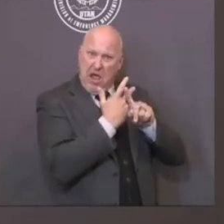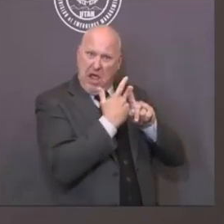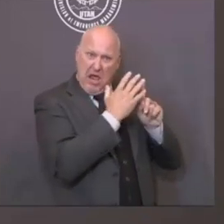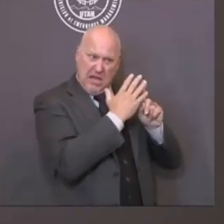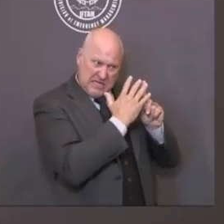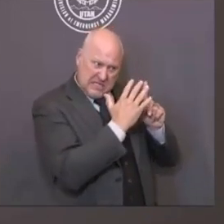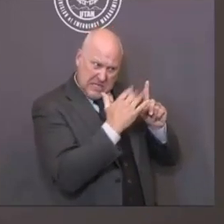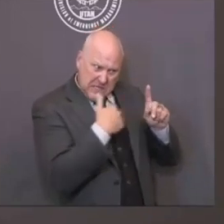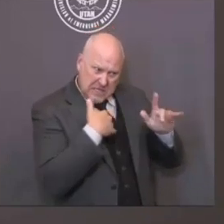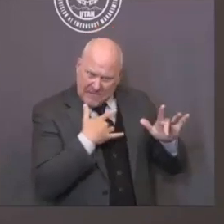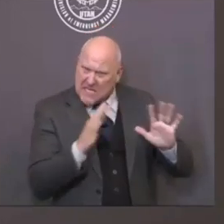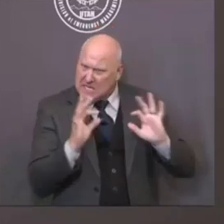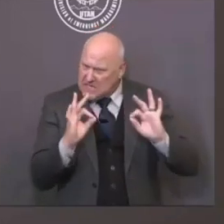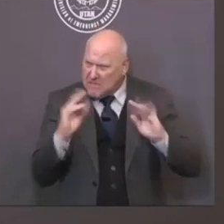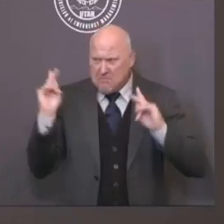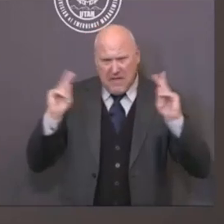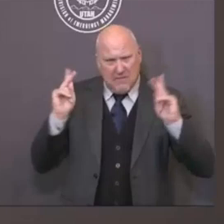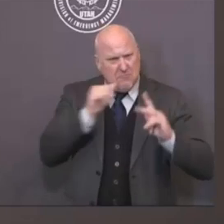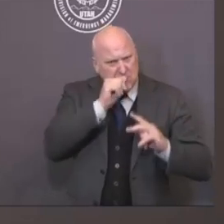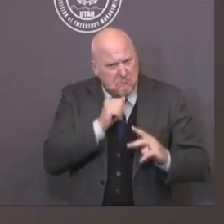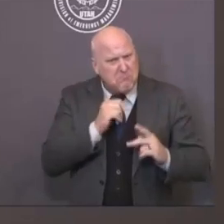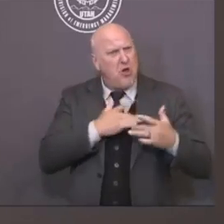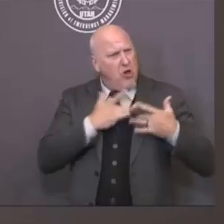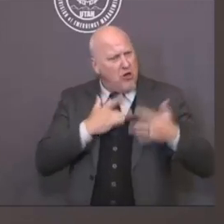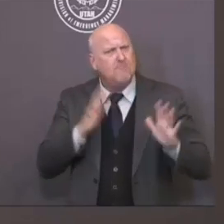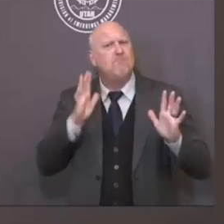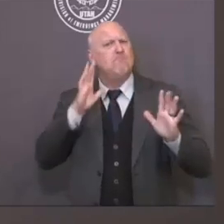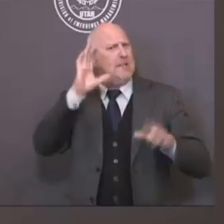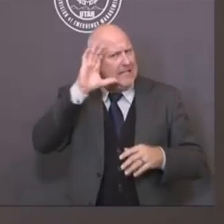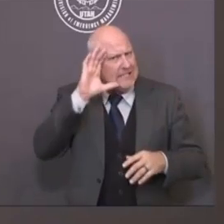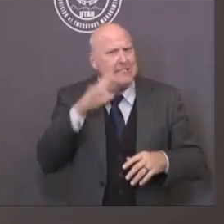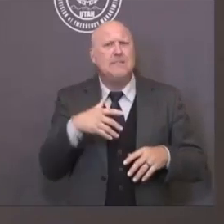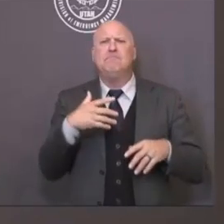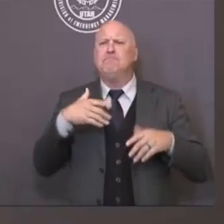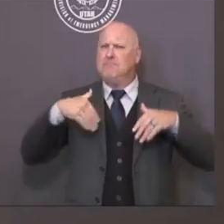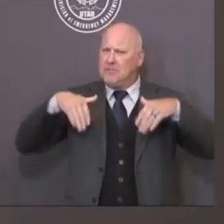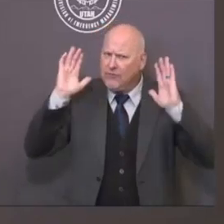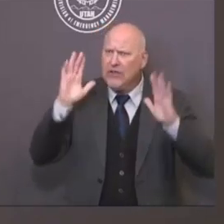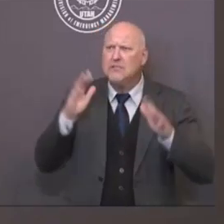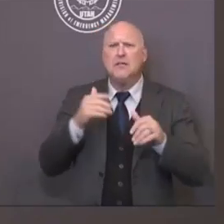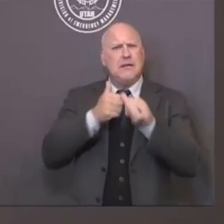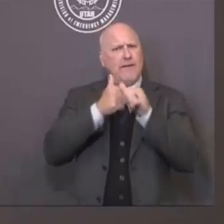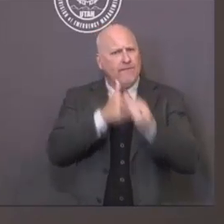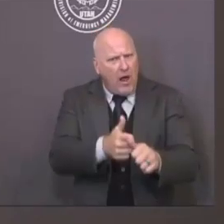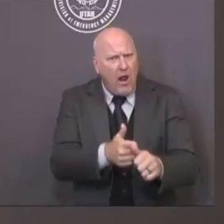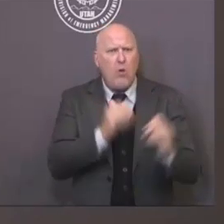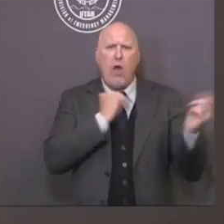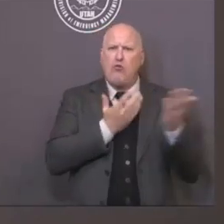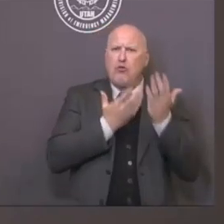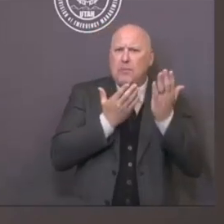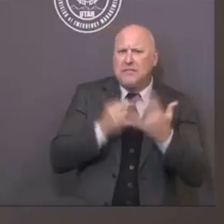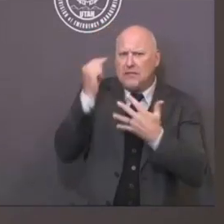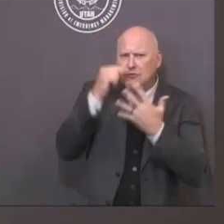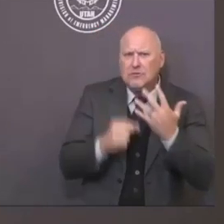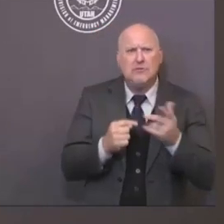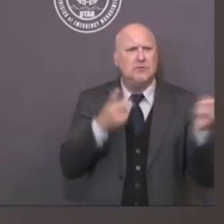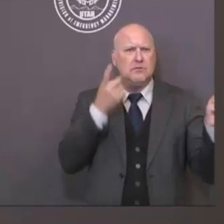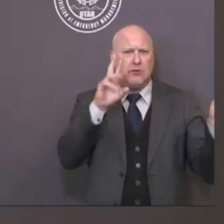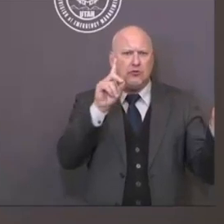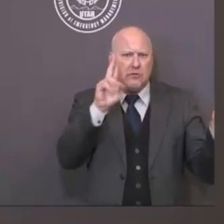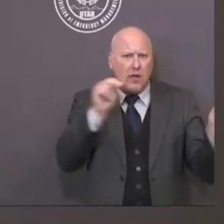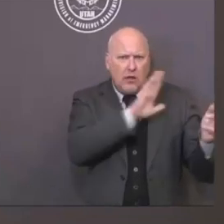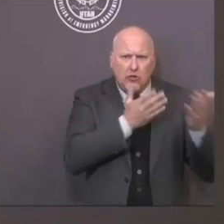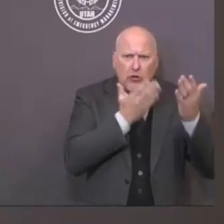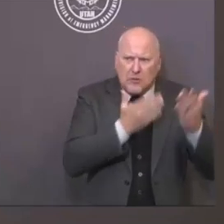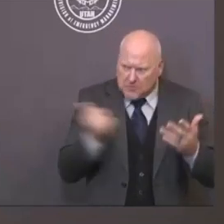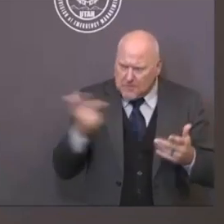We had a plan that we put in place that kind of told us what we should be doing and we had to stay safe, stay home to